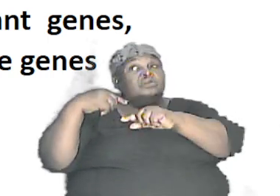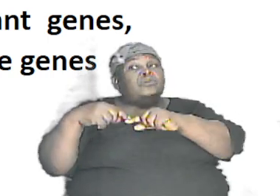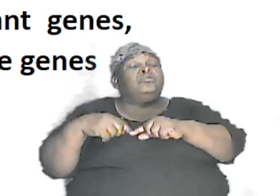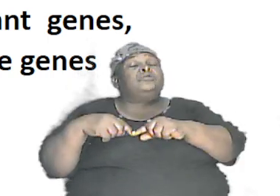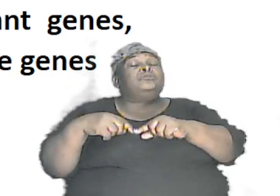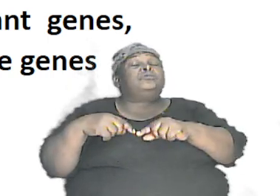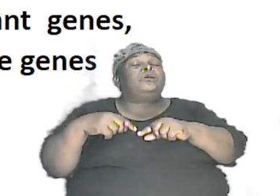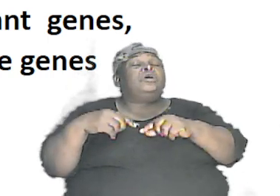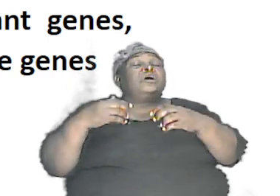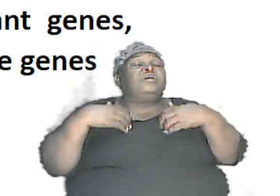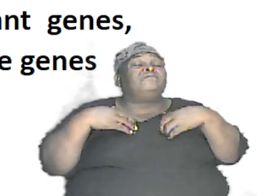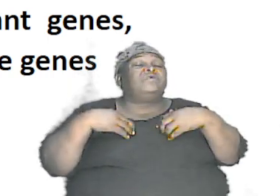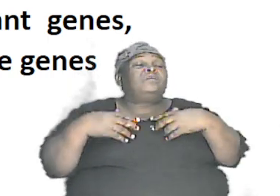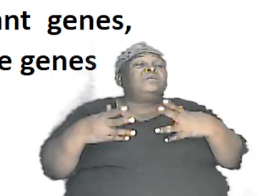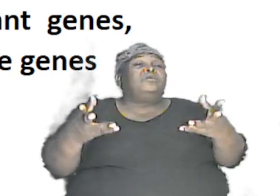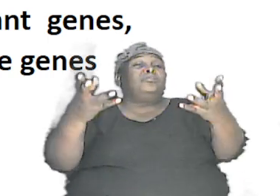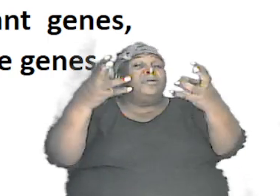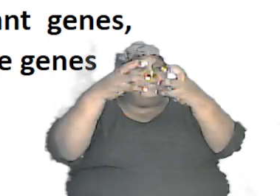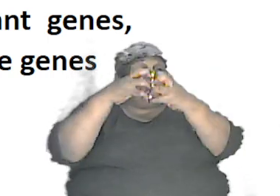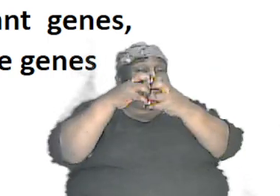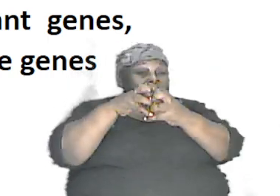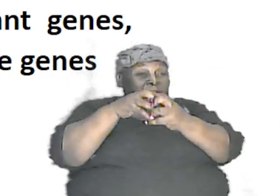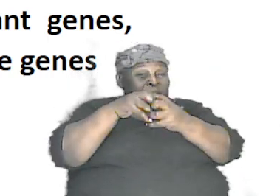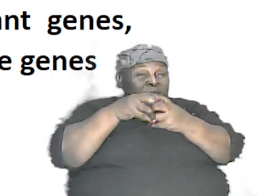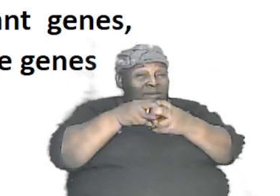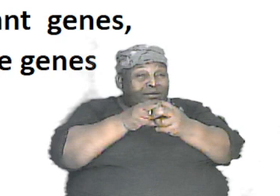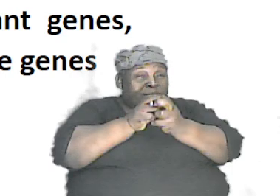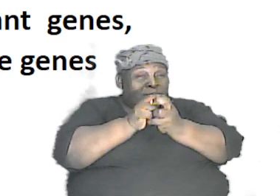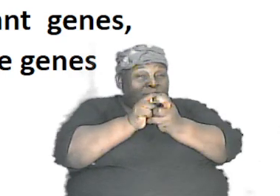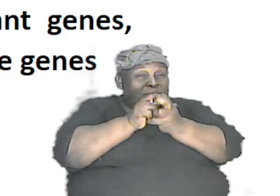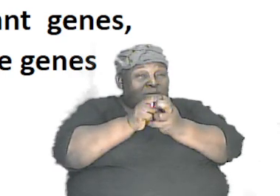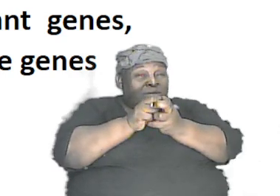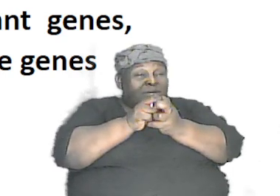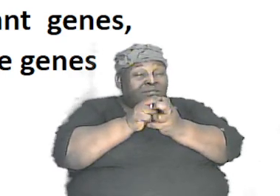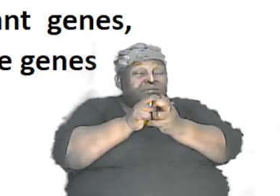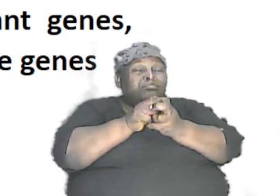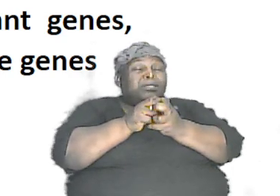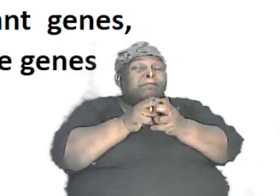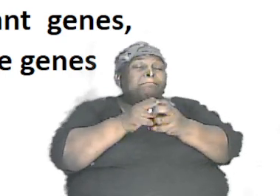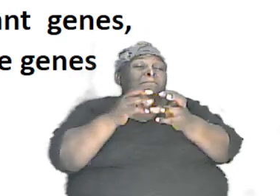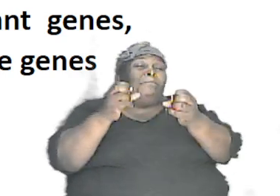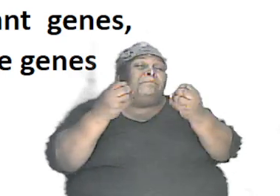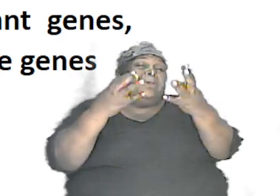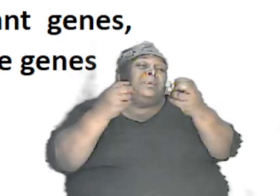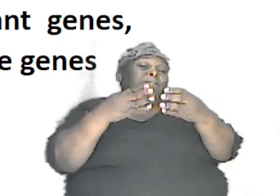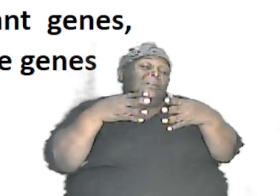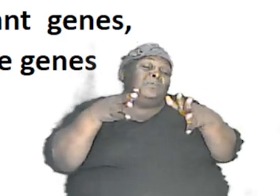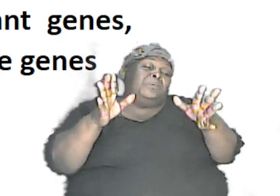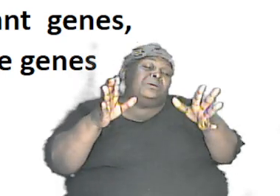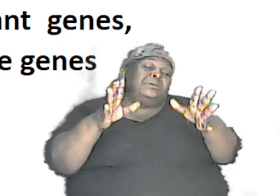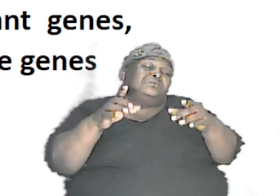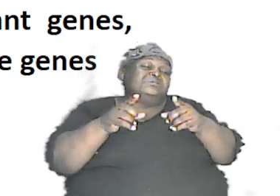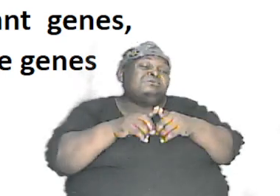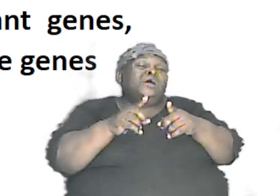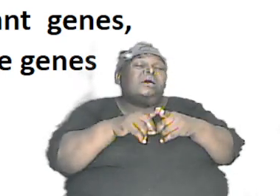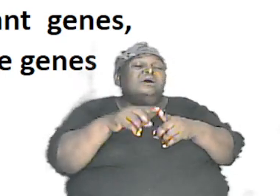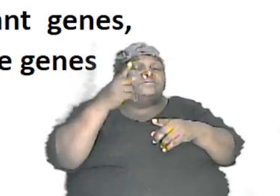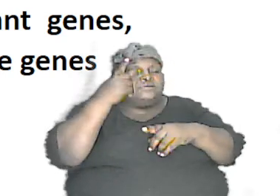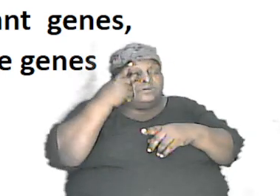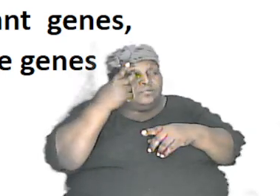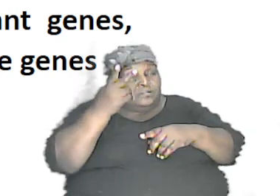in the child and the combination can be in a number of different ways so as we look